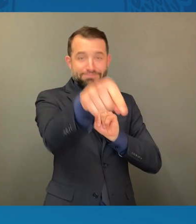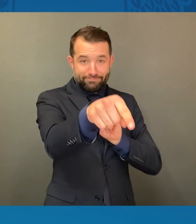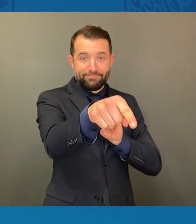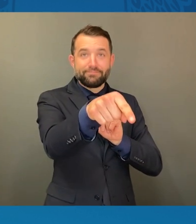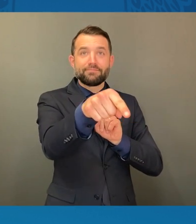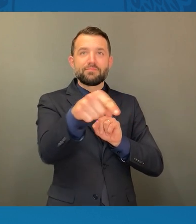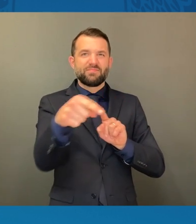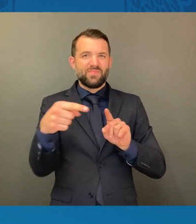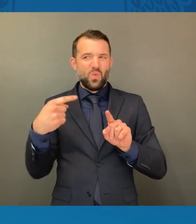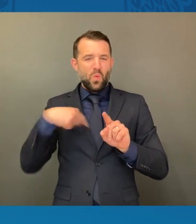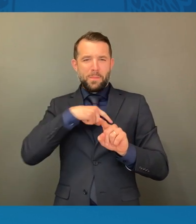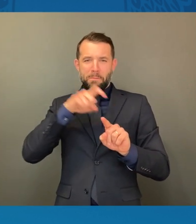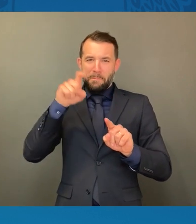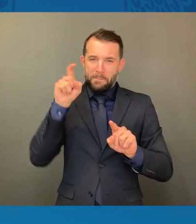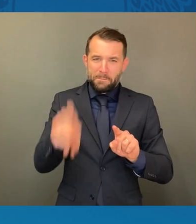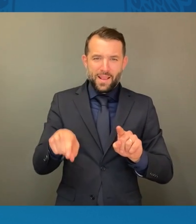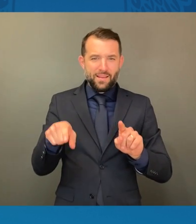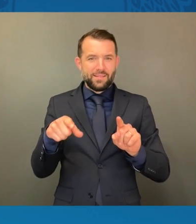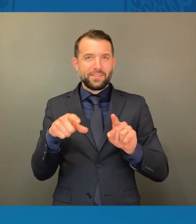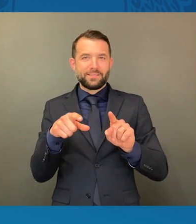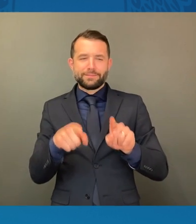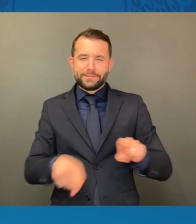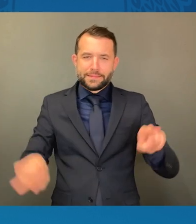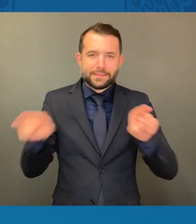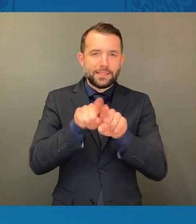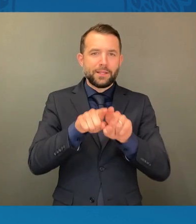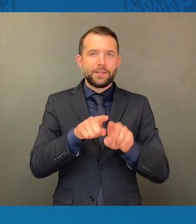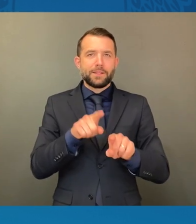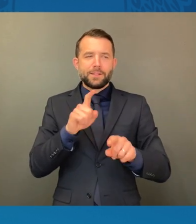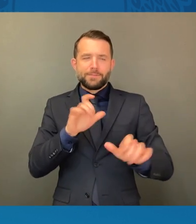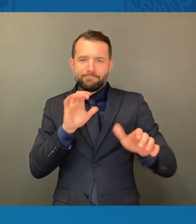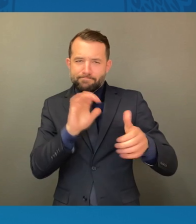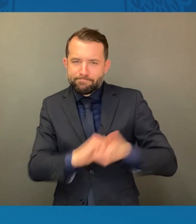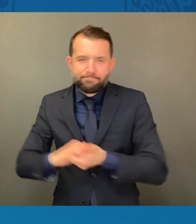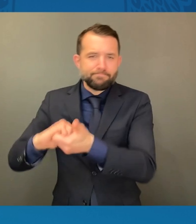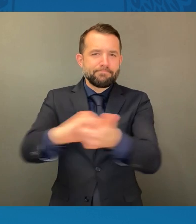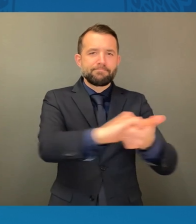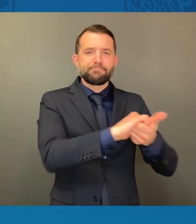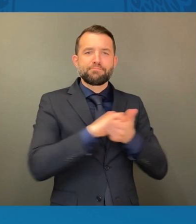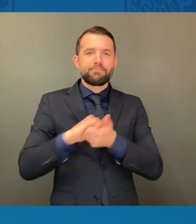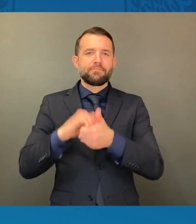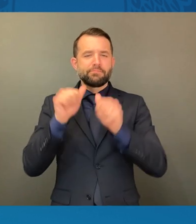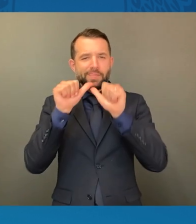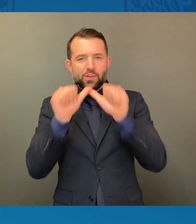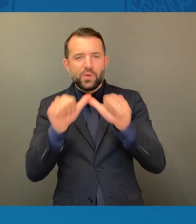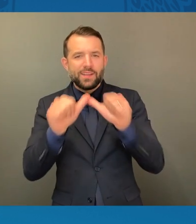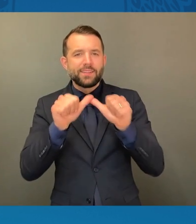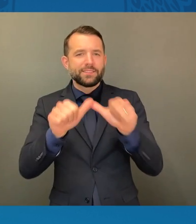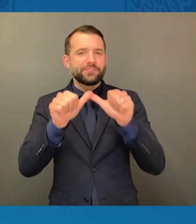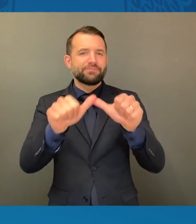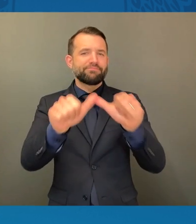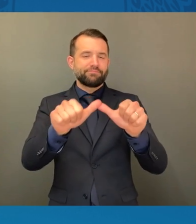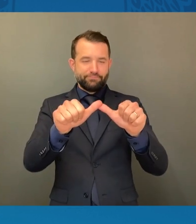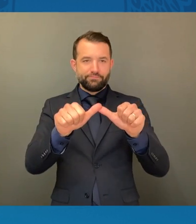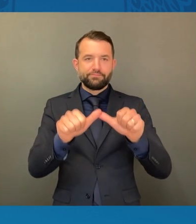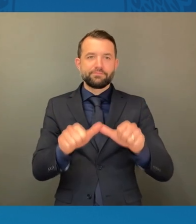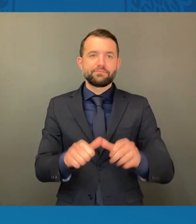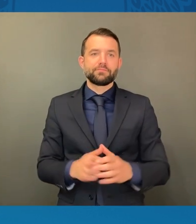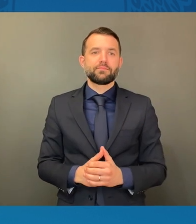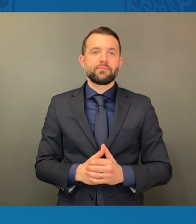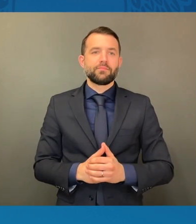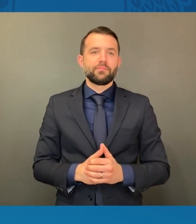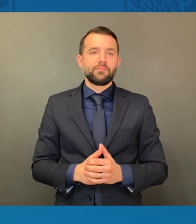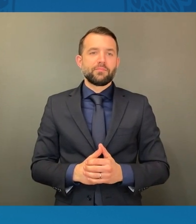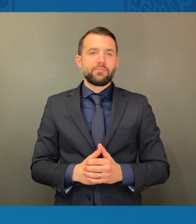We must lock our arms and march forward. We will not let setbacks